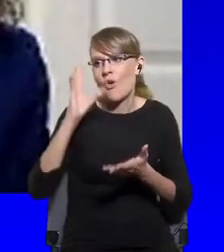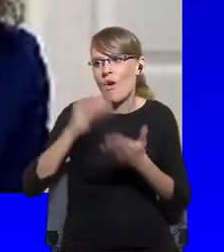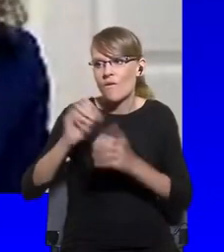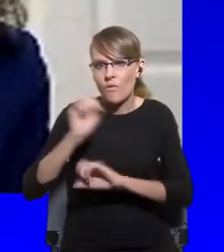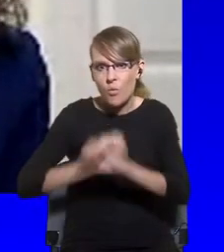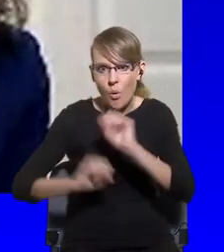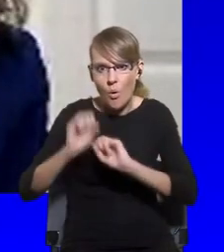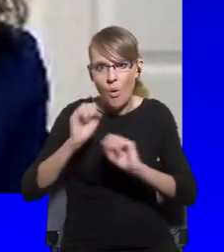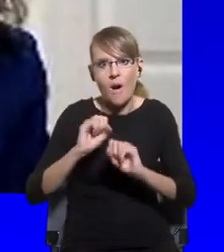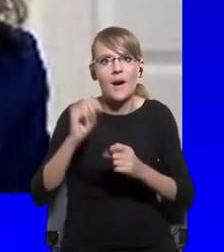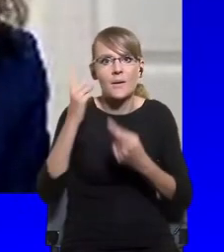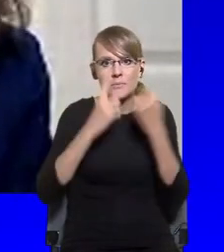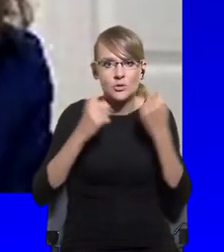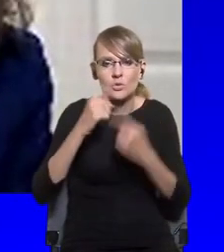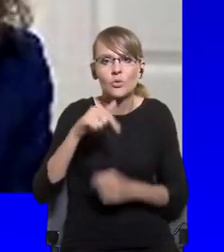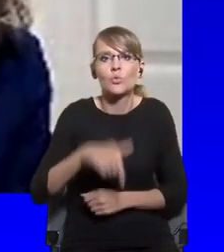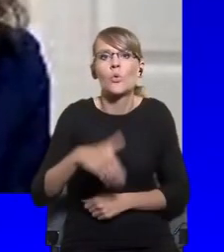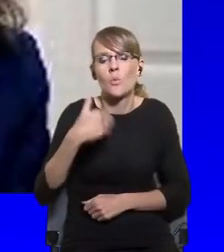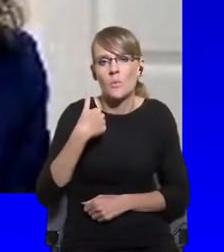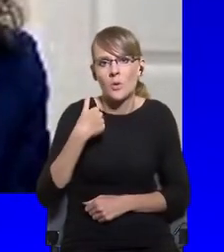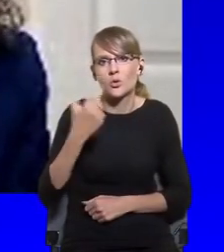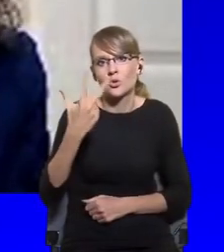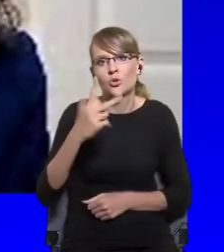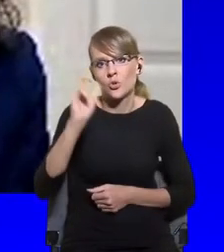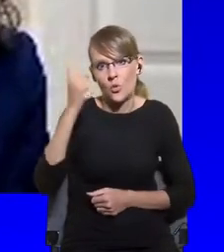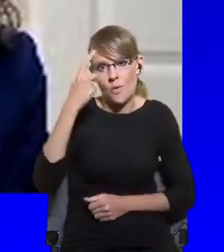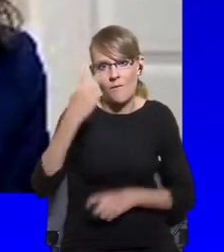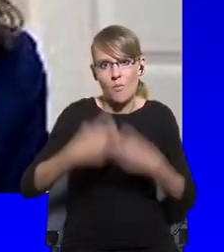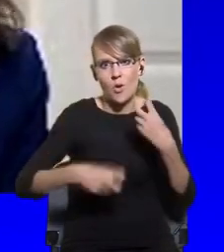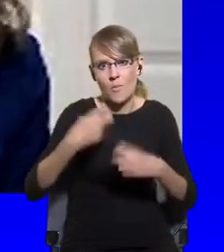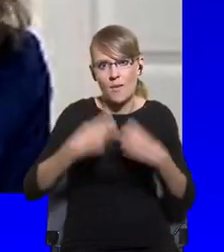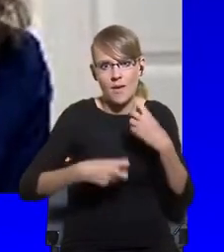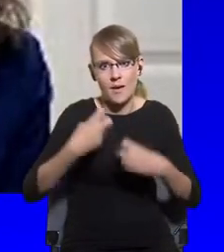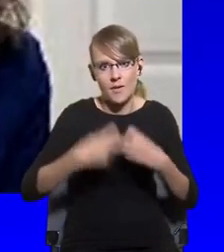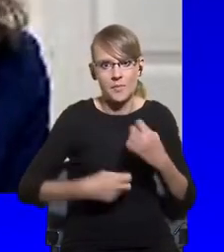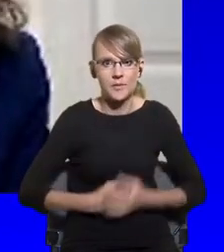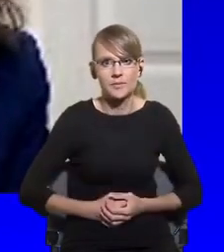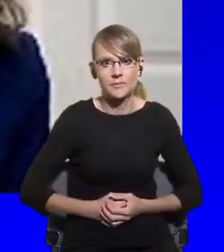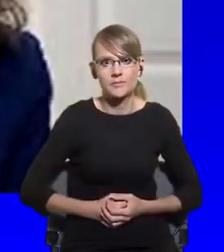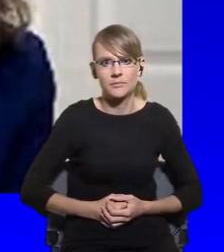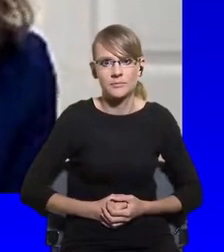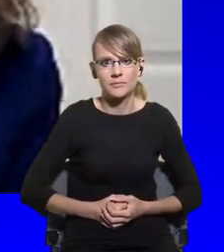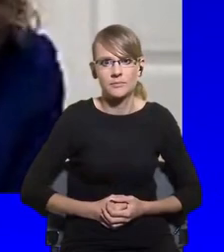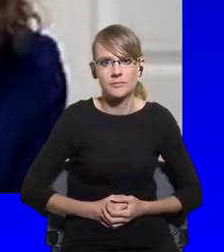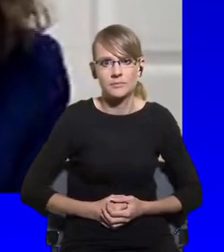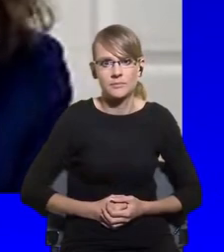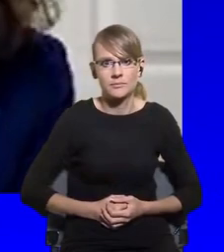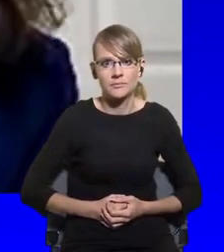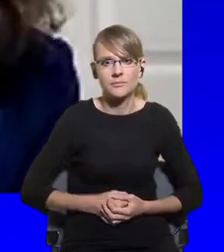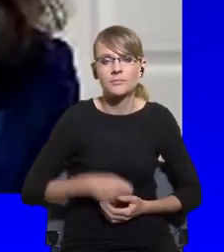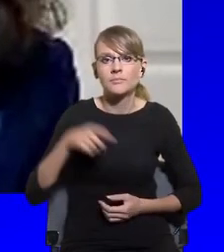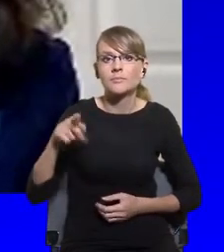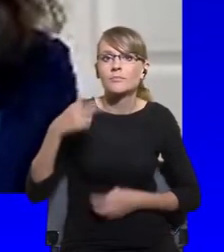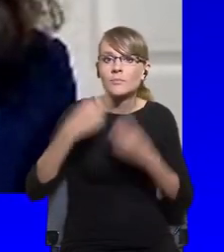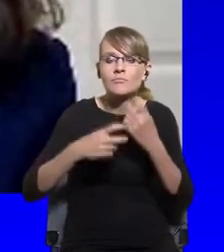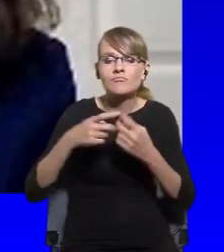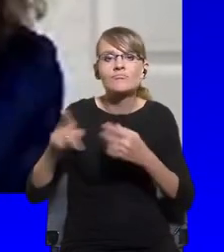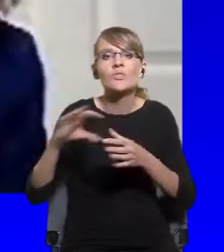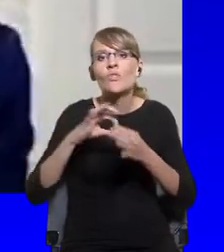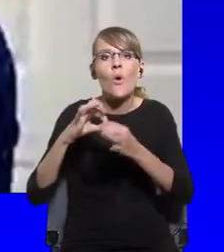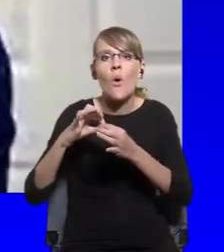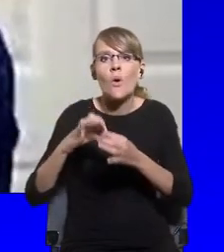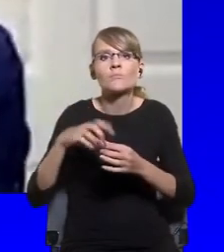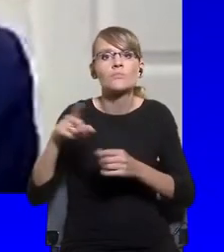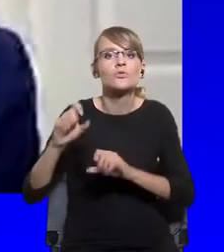with the ways in which democratic institution function in the first, during the first wave.